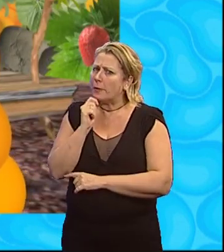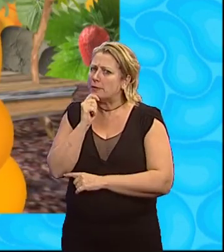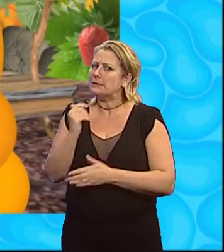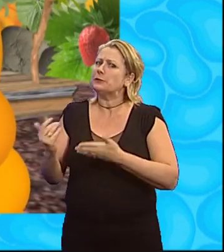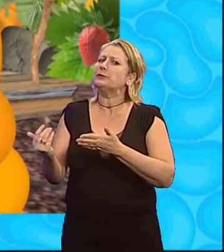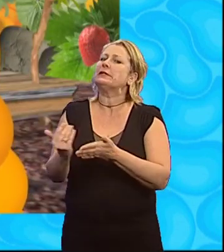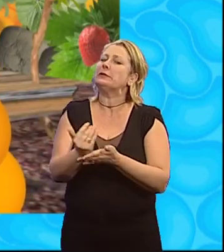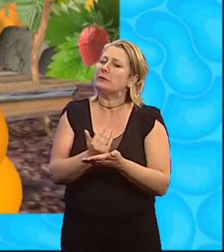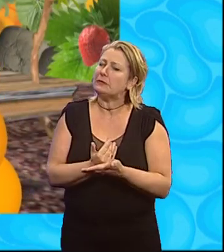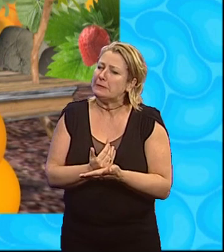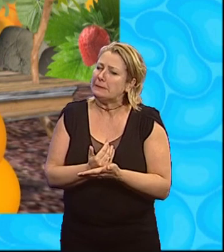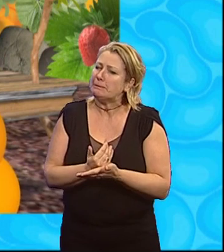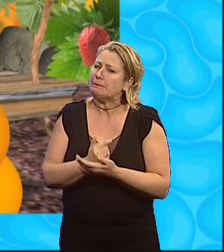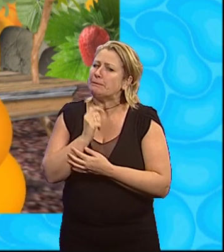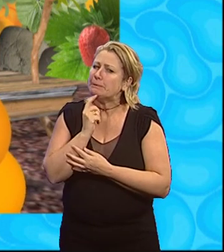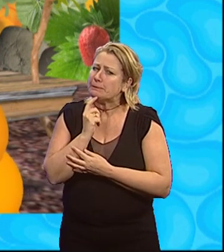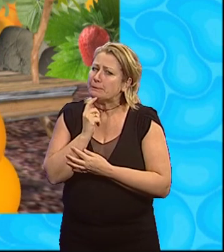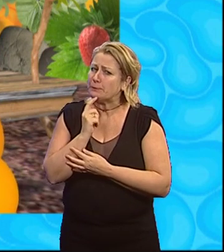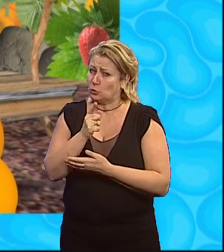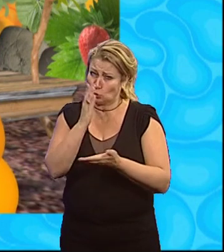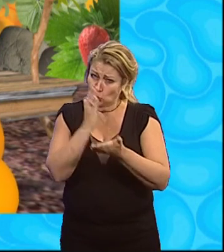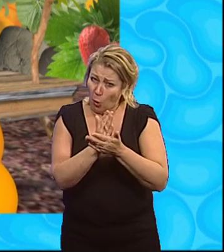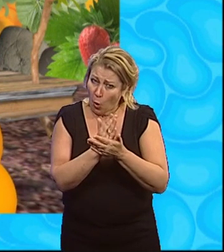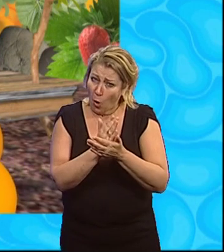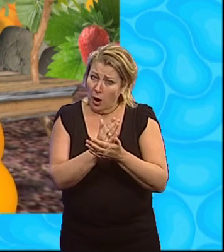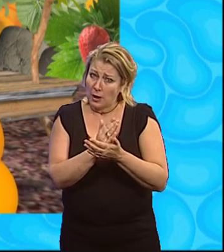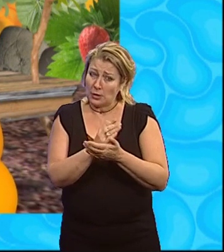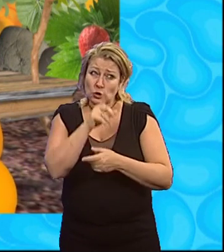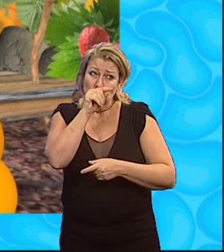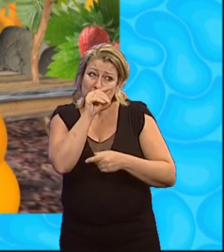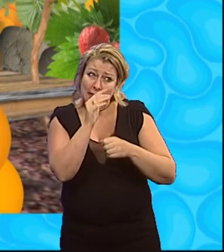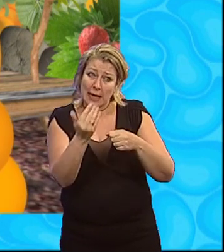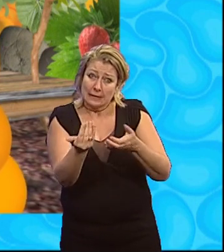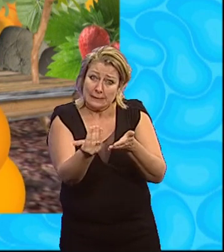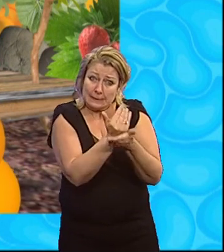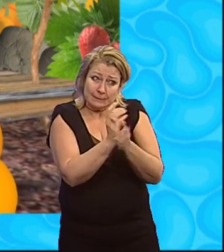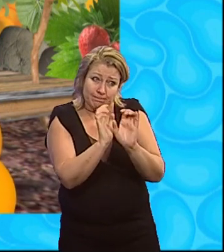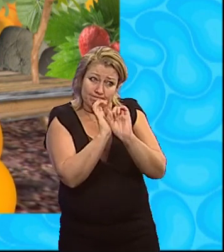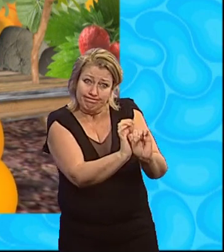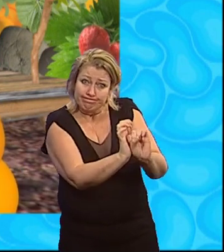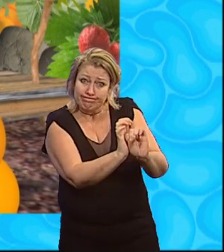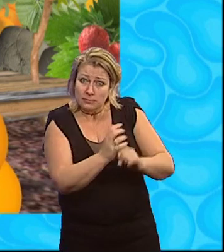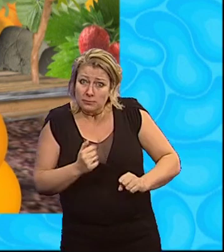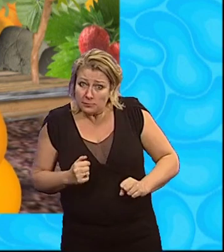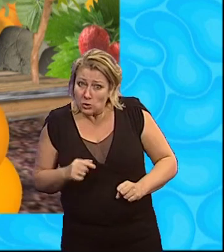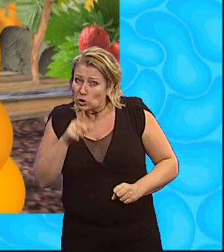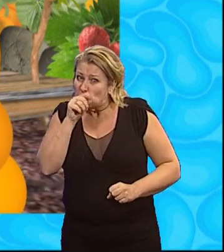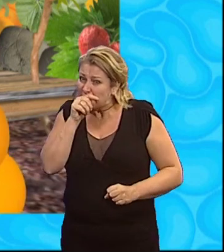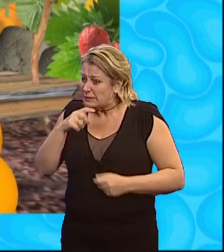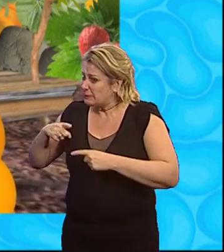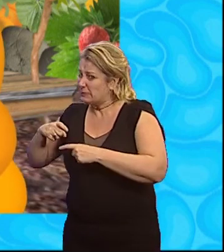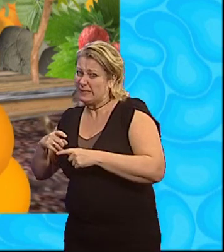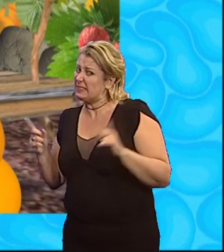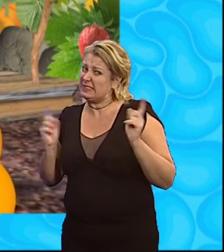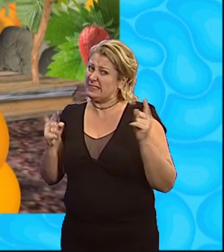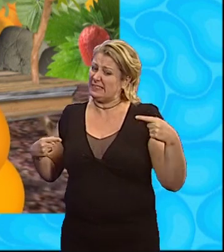is security Are you sure the chickens are secure? Chickens and bugs